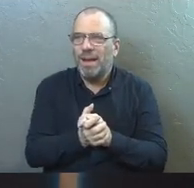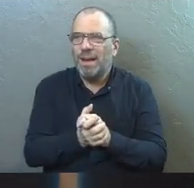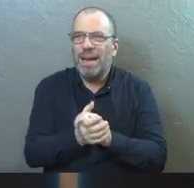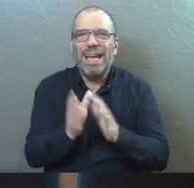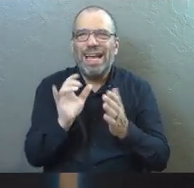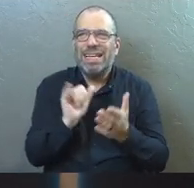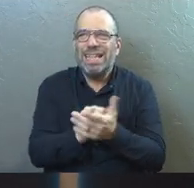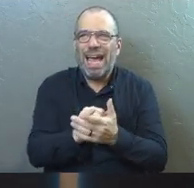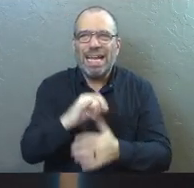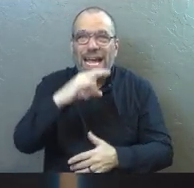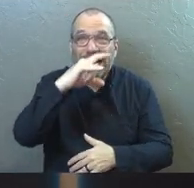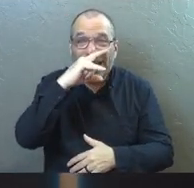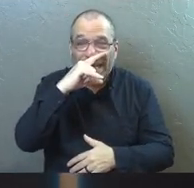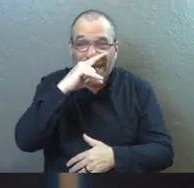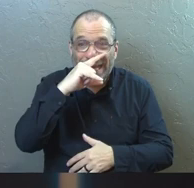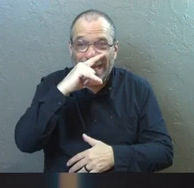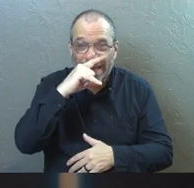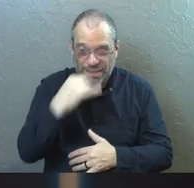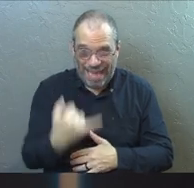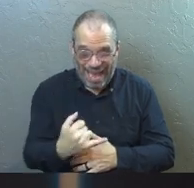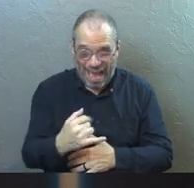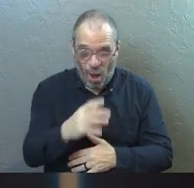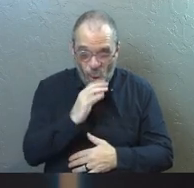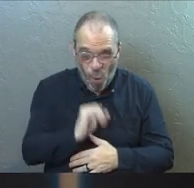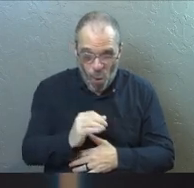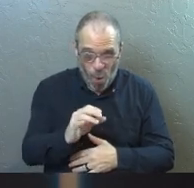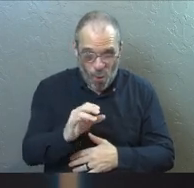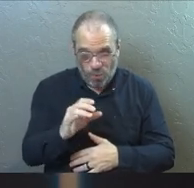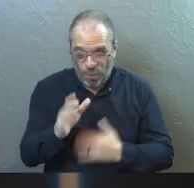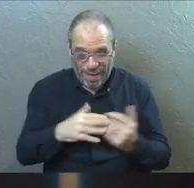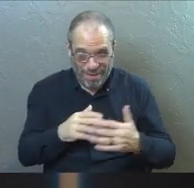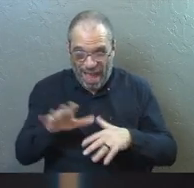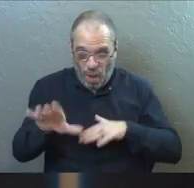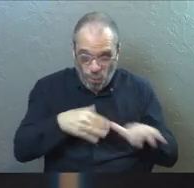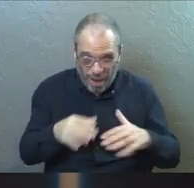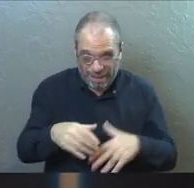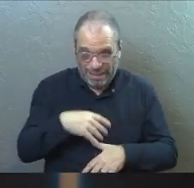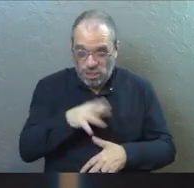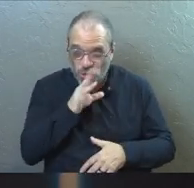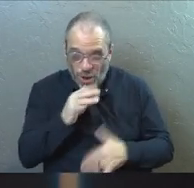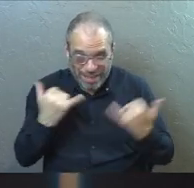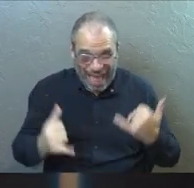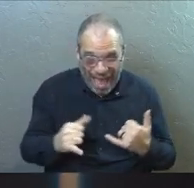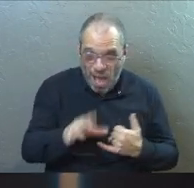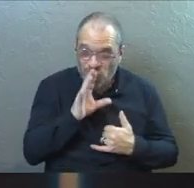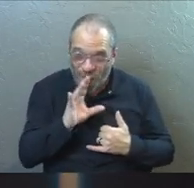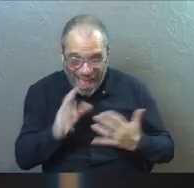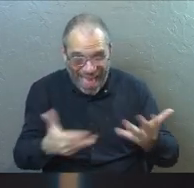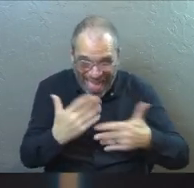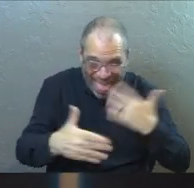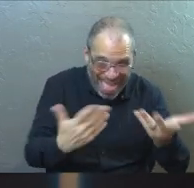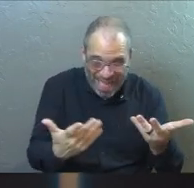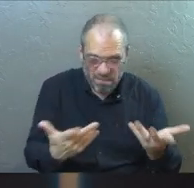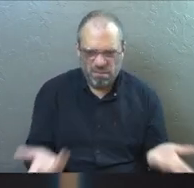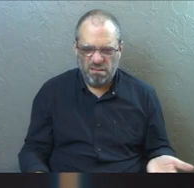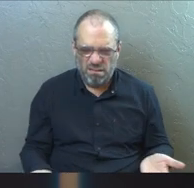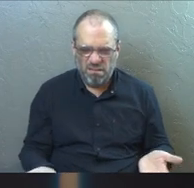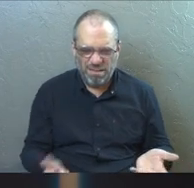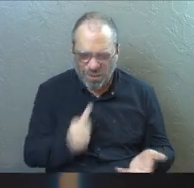It's that child who should be walking now. And they're not. They should be talking now. And they're not yet.